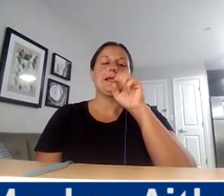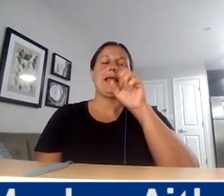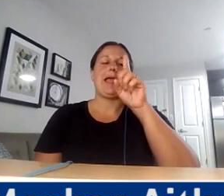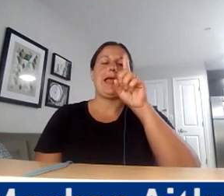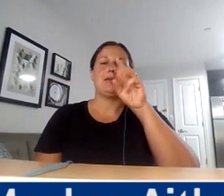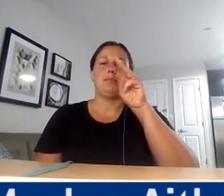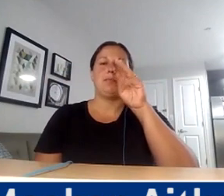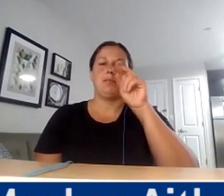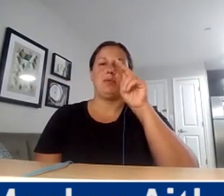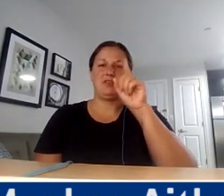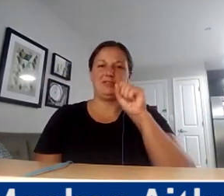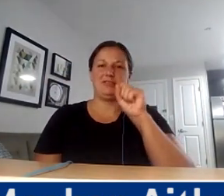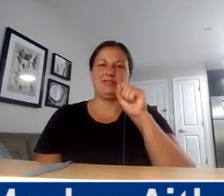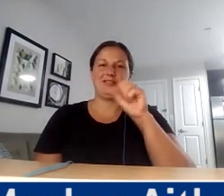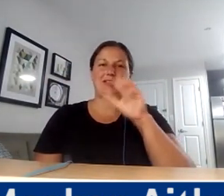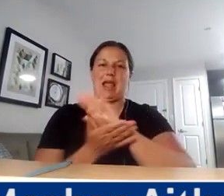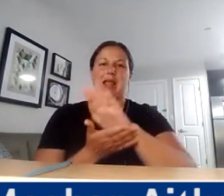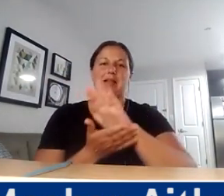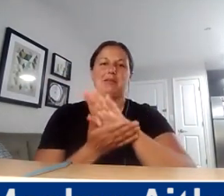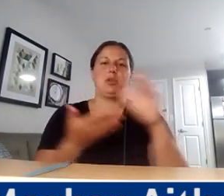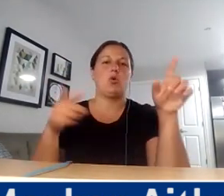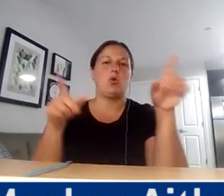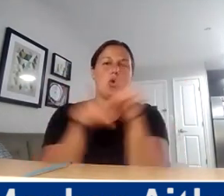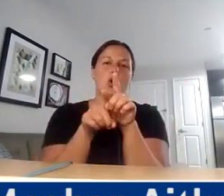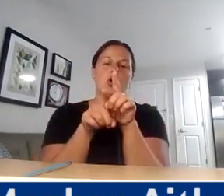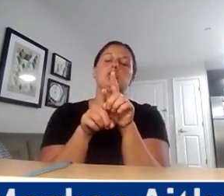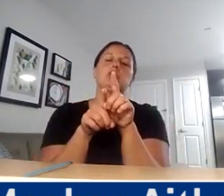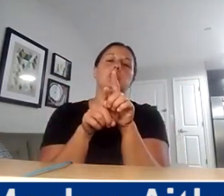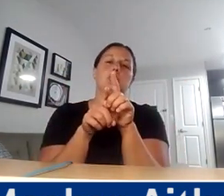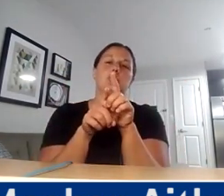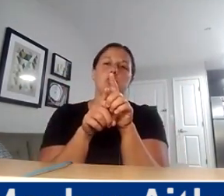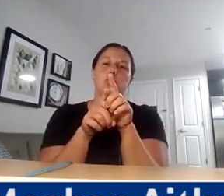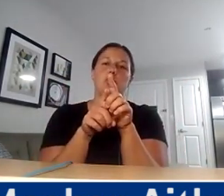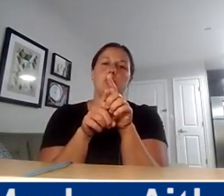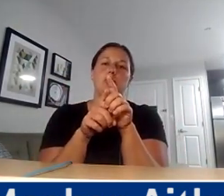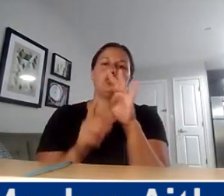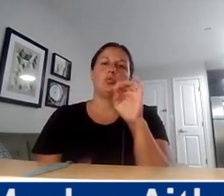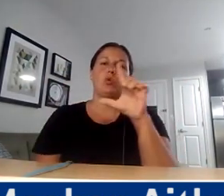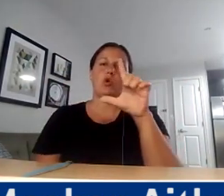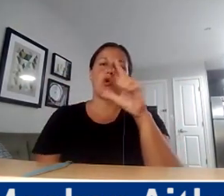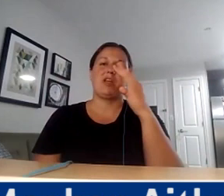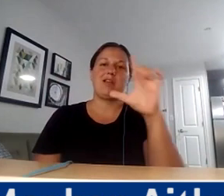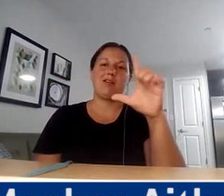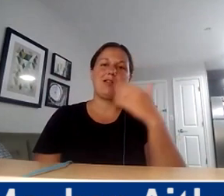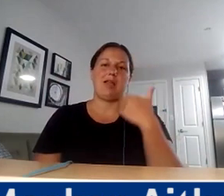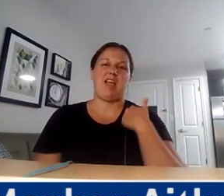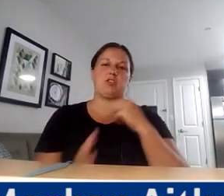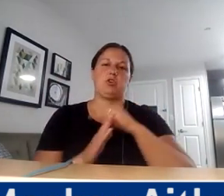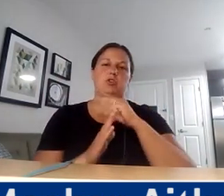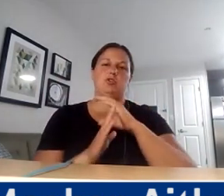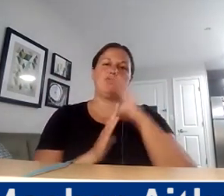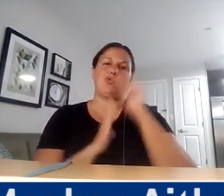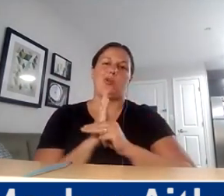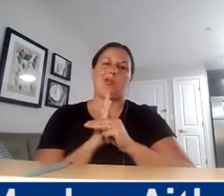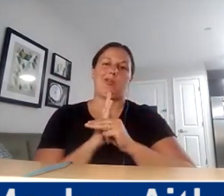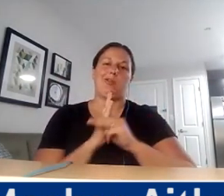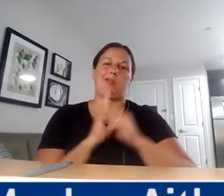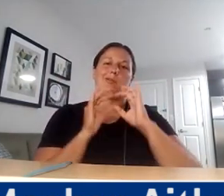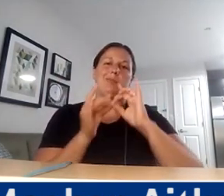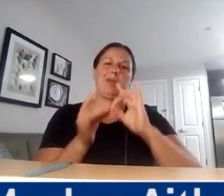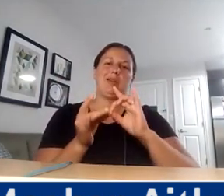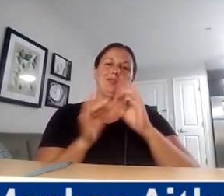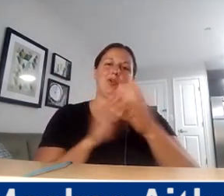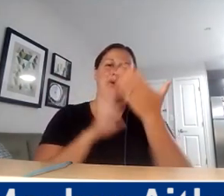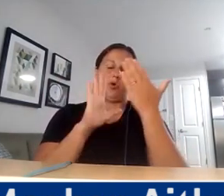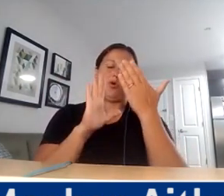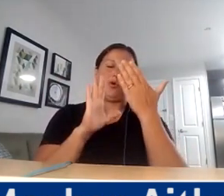in Squirrel Hill has also had kind of a, you know, curriculum-based approach to the SDGs. You know, so those